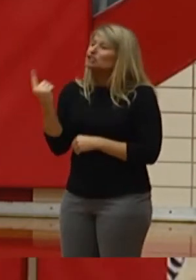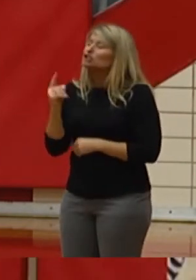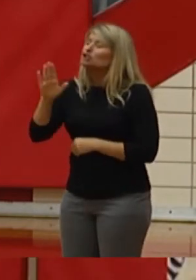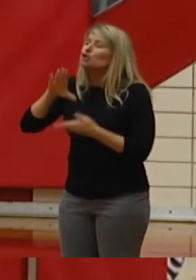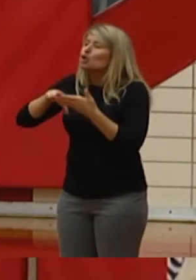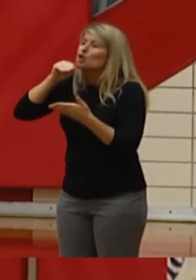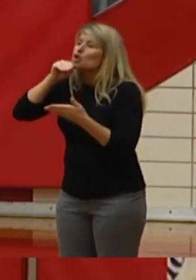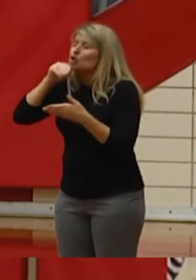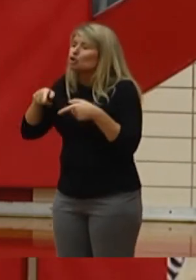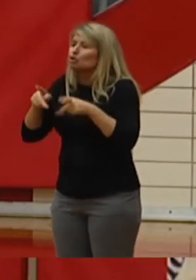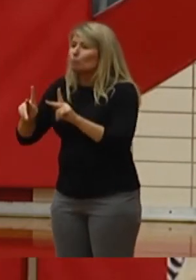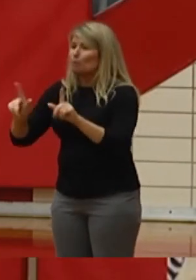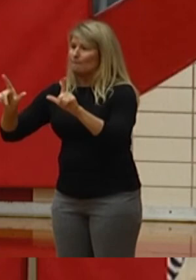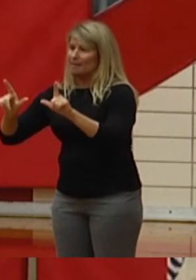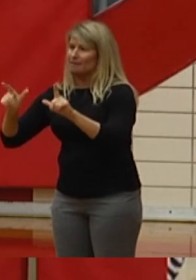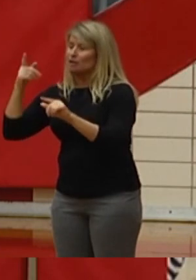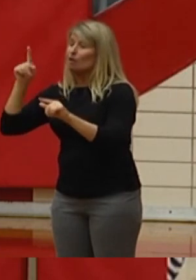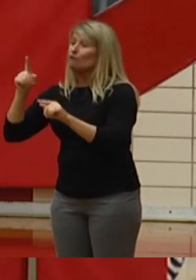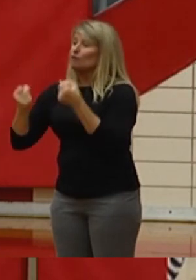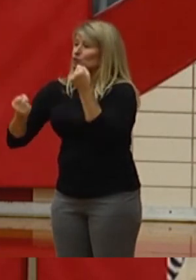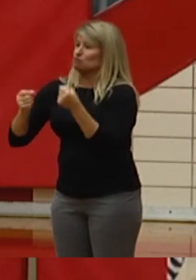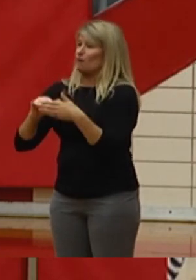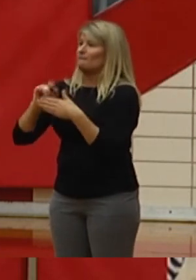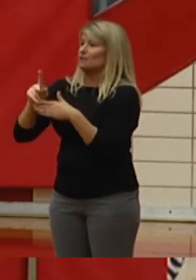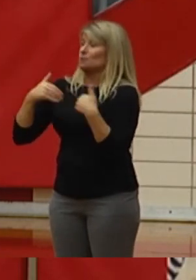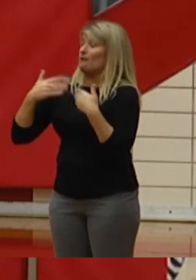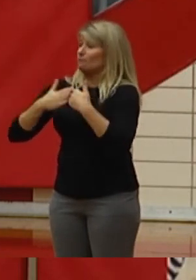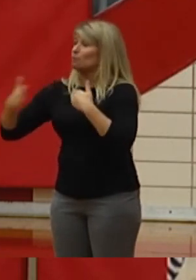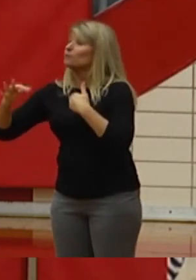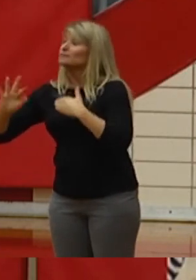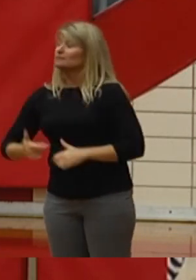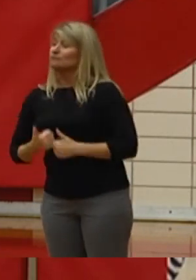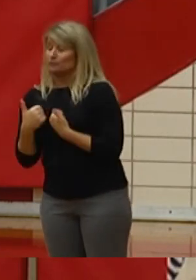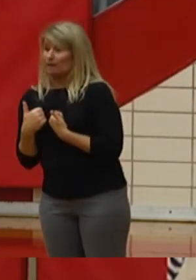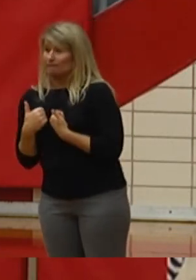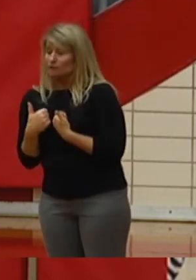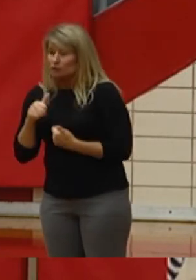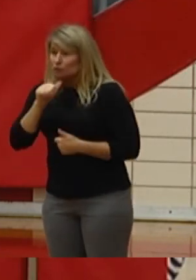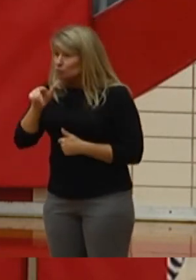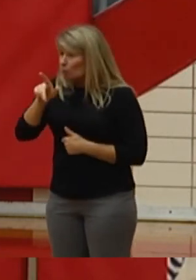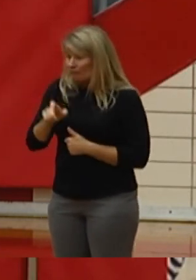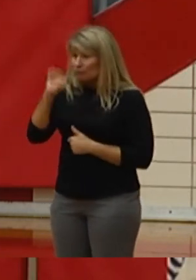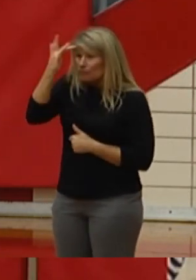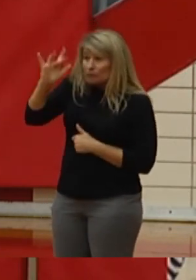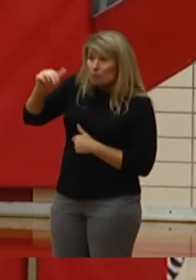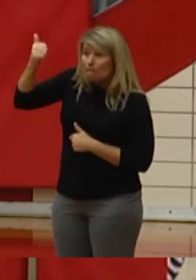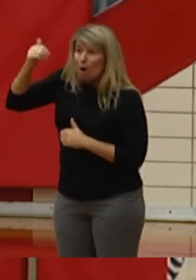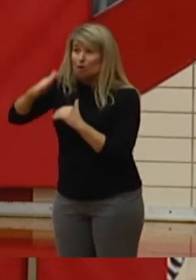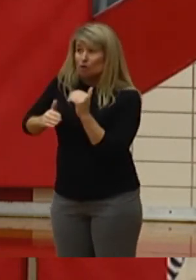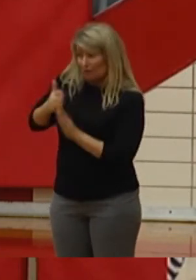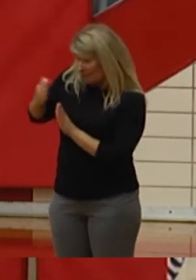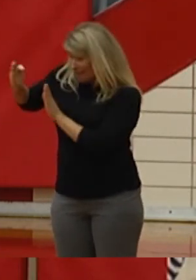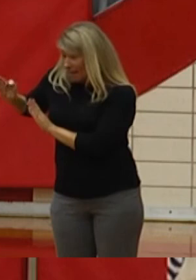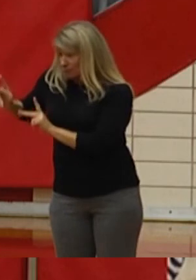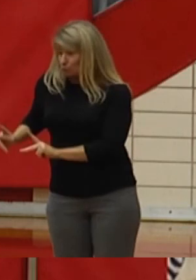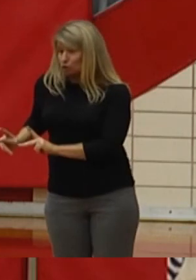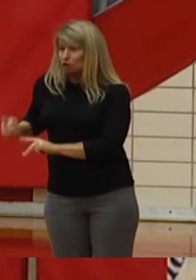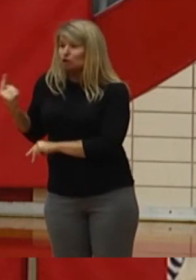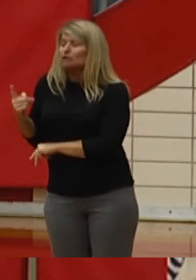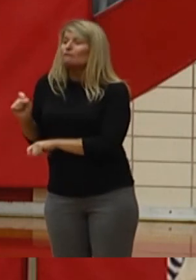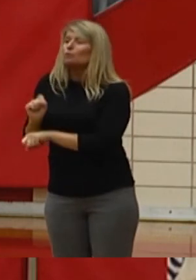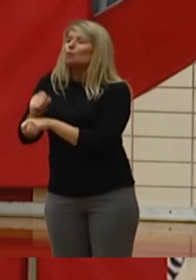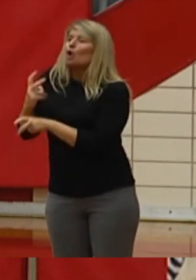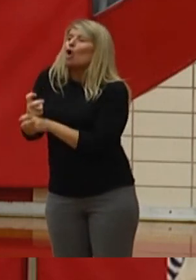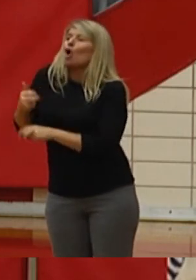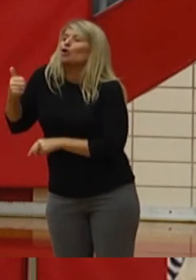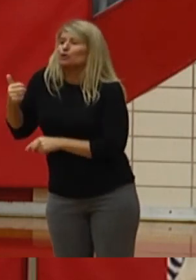Remember, you don't have to be smarter than the next person. All you have to do is be willing to work harder than the next person. So, in conclusion, I